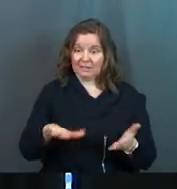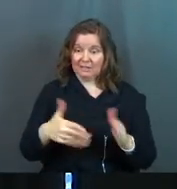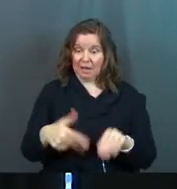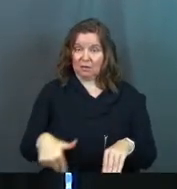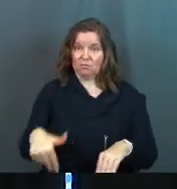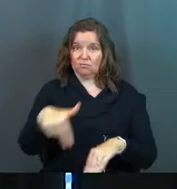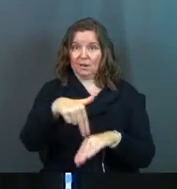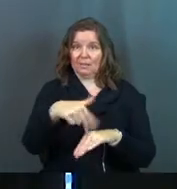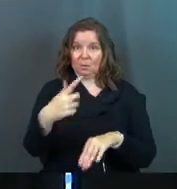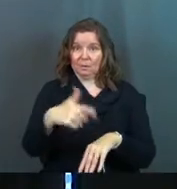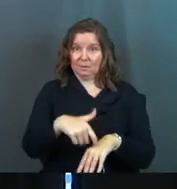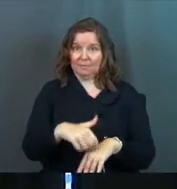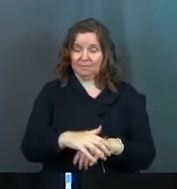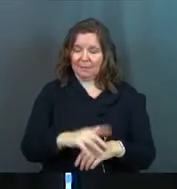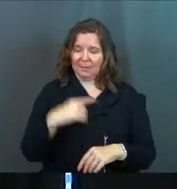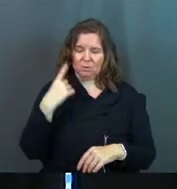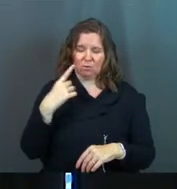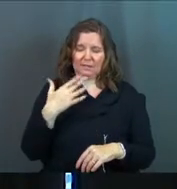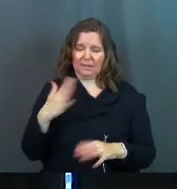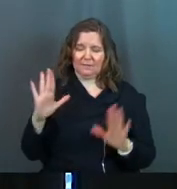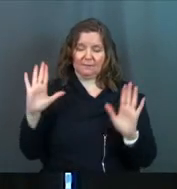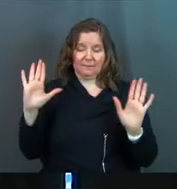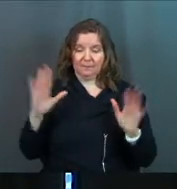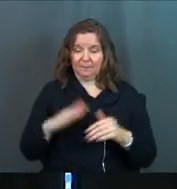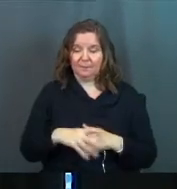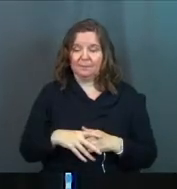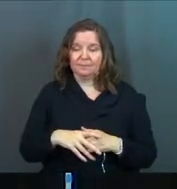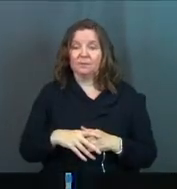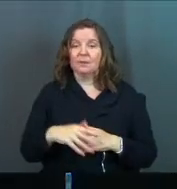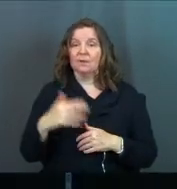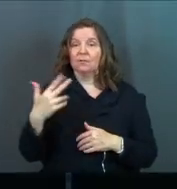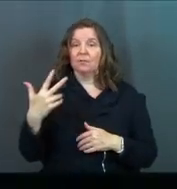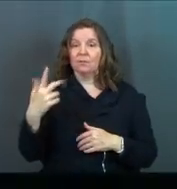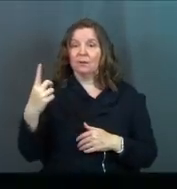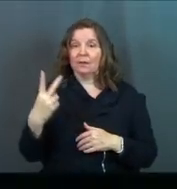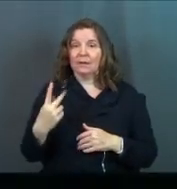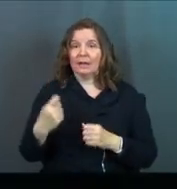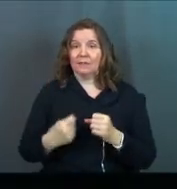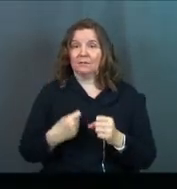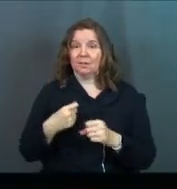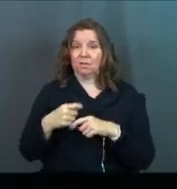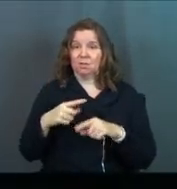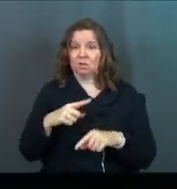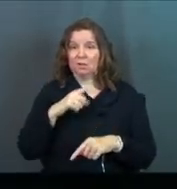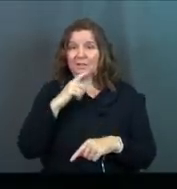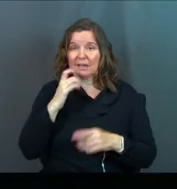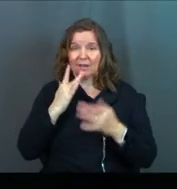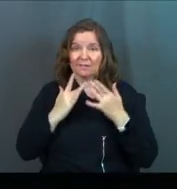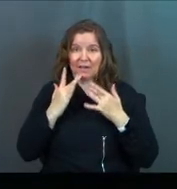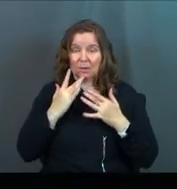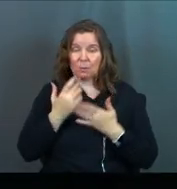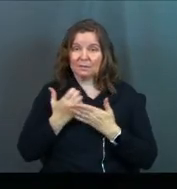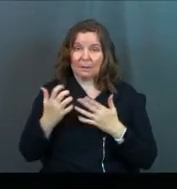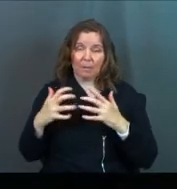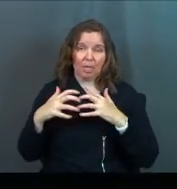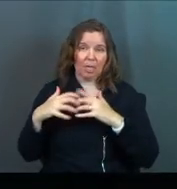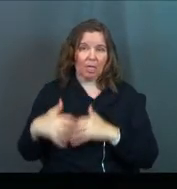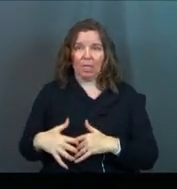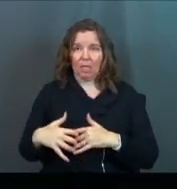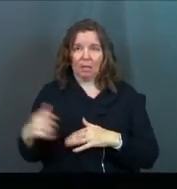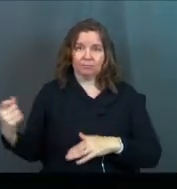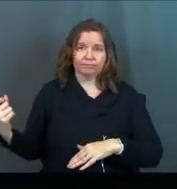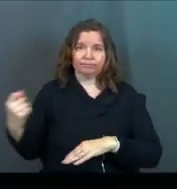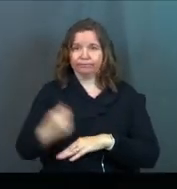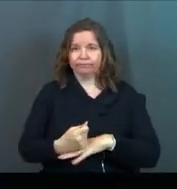dead at one point. Crazy stuff. And for three and a half years during a famine, which is economic collapse, by the way,